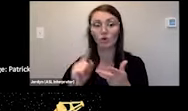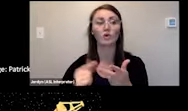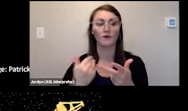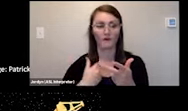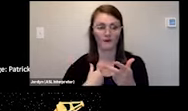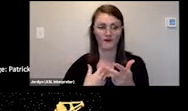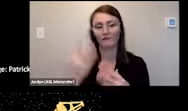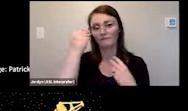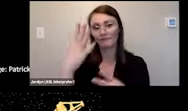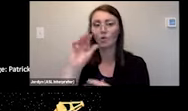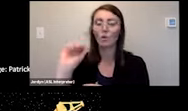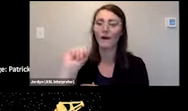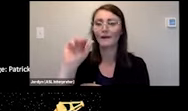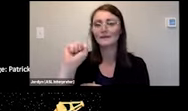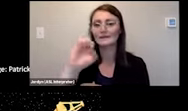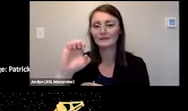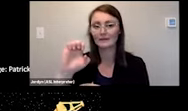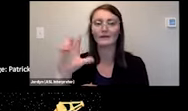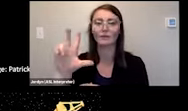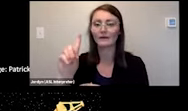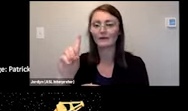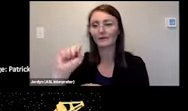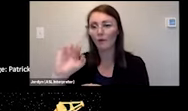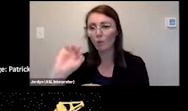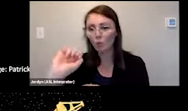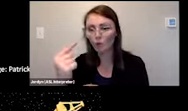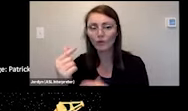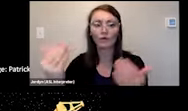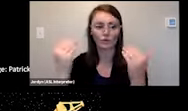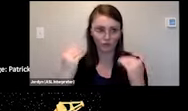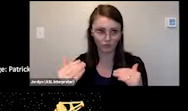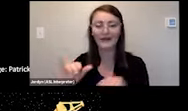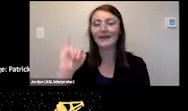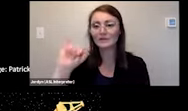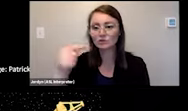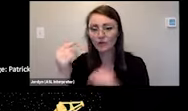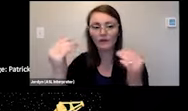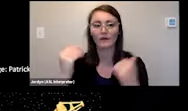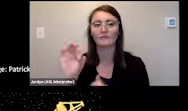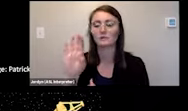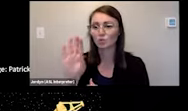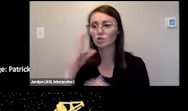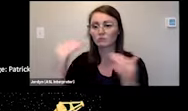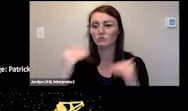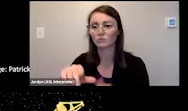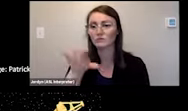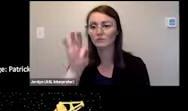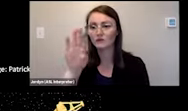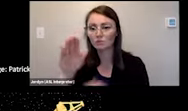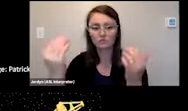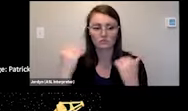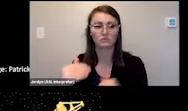.3d facebook c3d twitter at c3d printing and linkedin is c3d inc